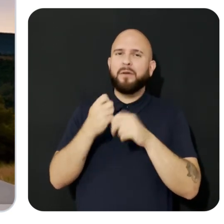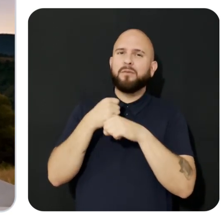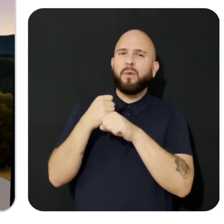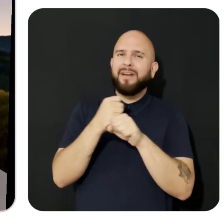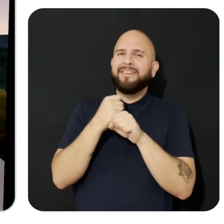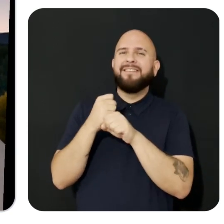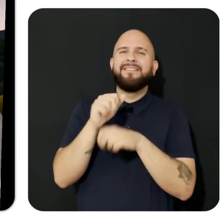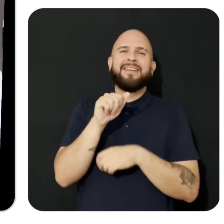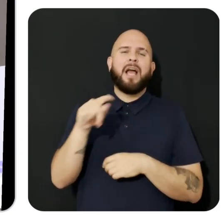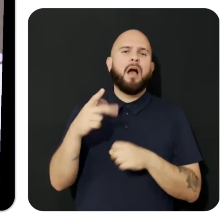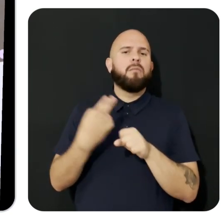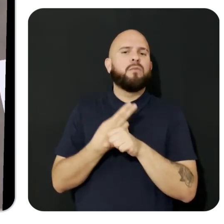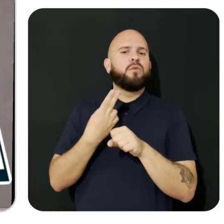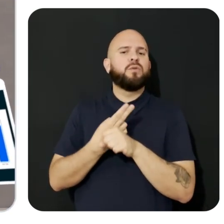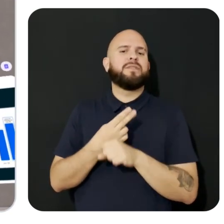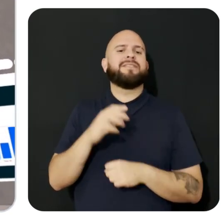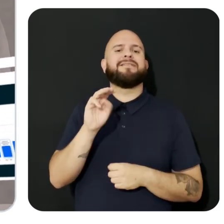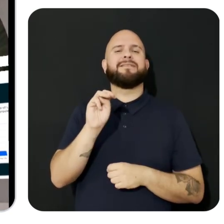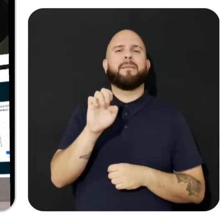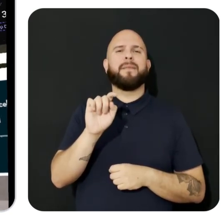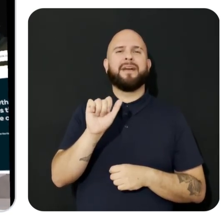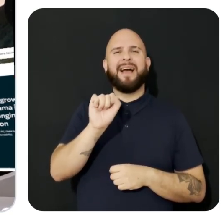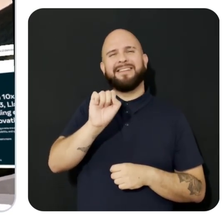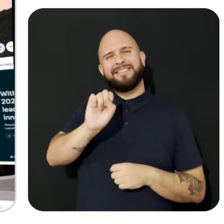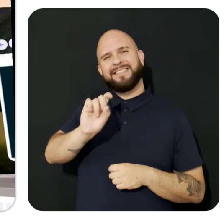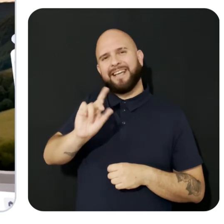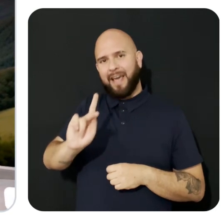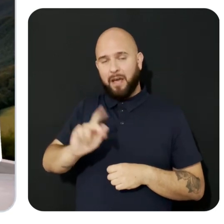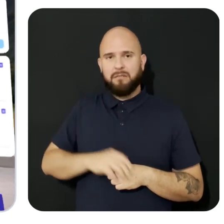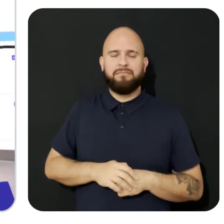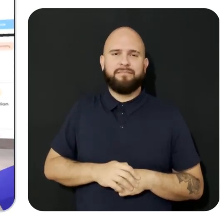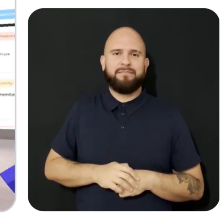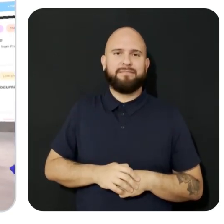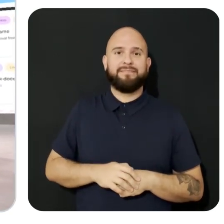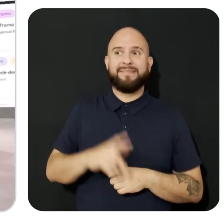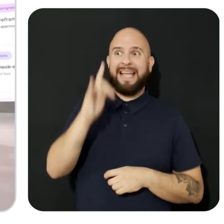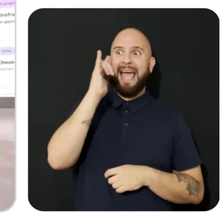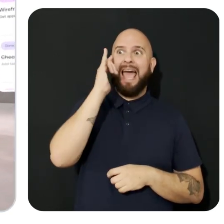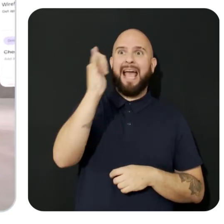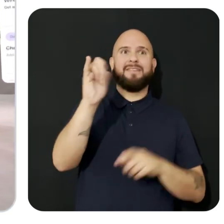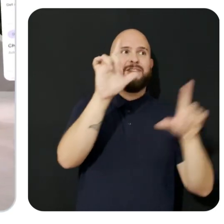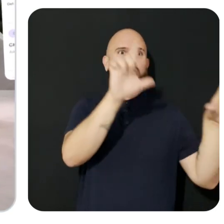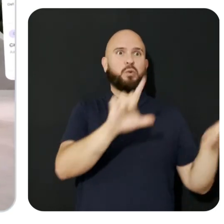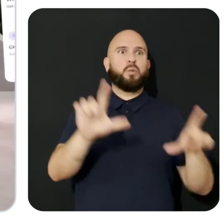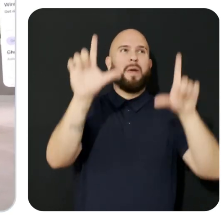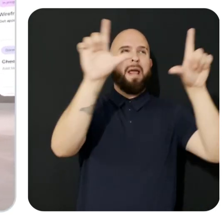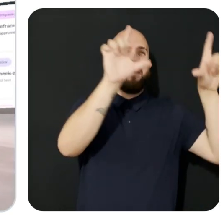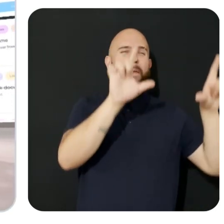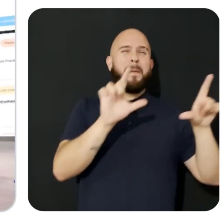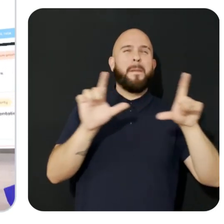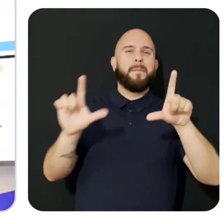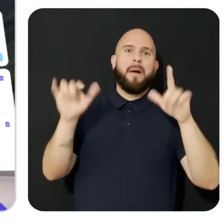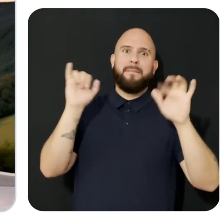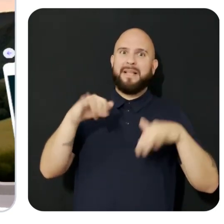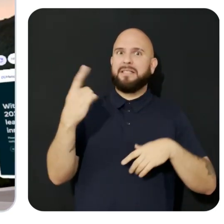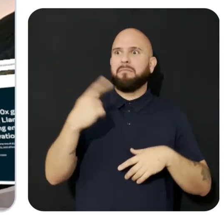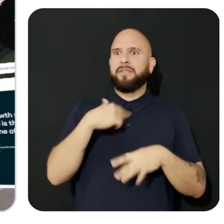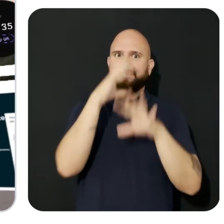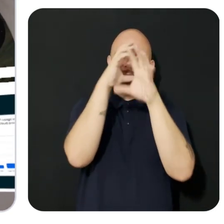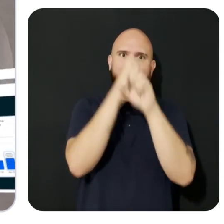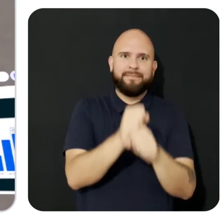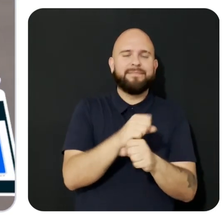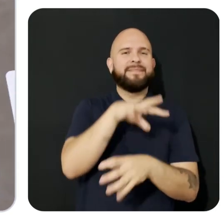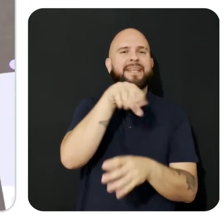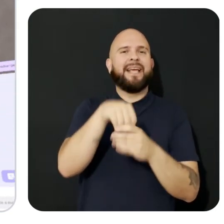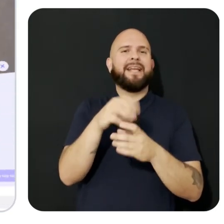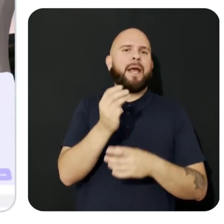app using the new Meta Spatial SDK. Infinite Screens is one of the most compelling experiences in mixed